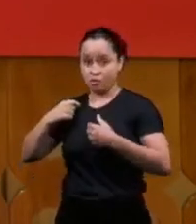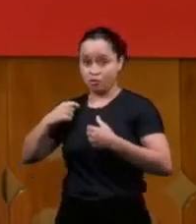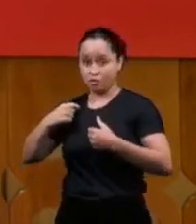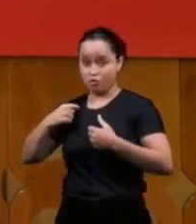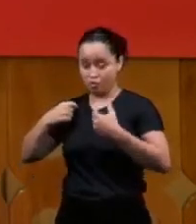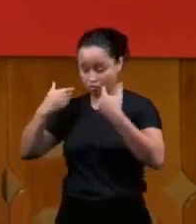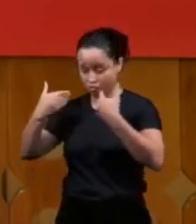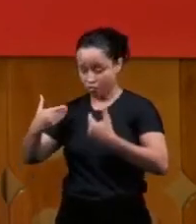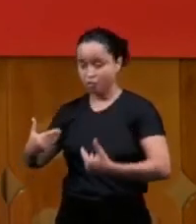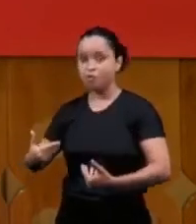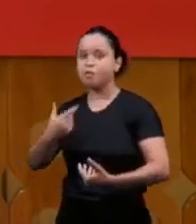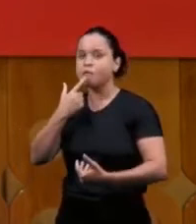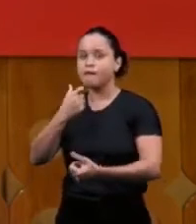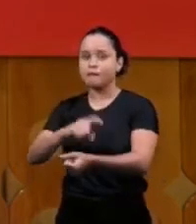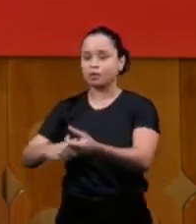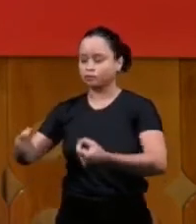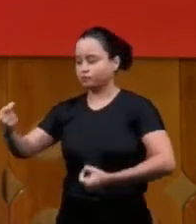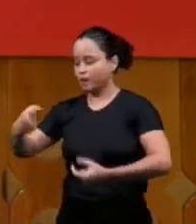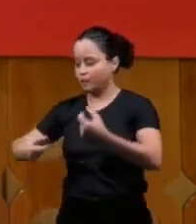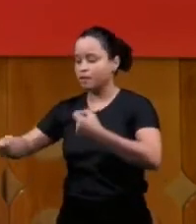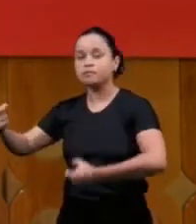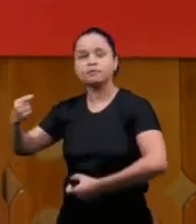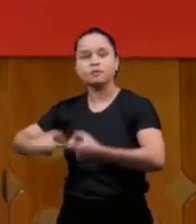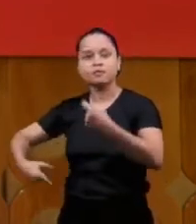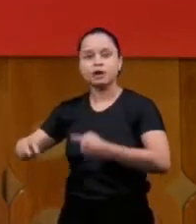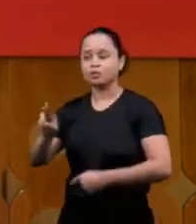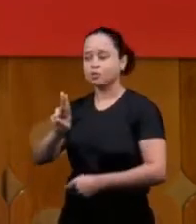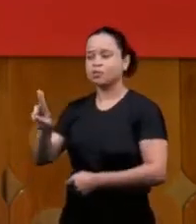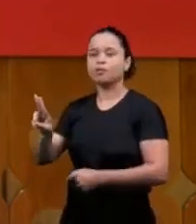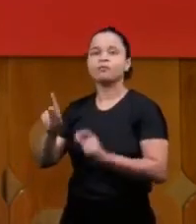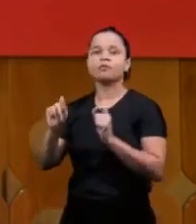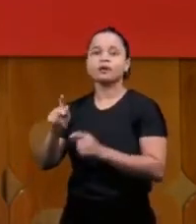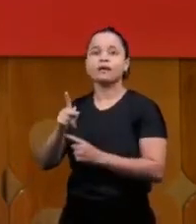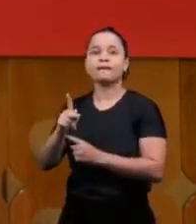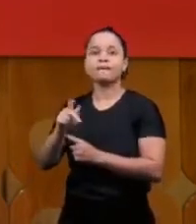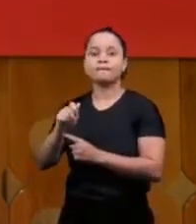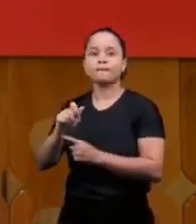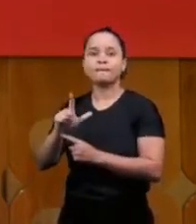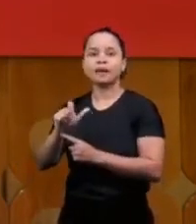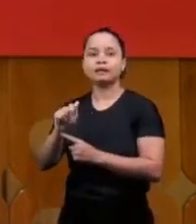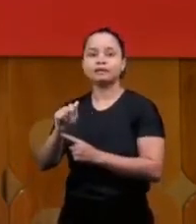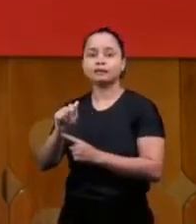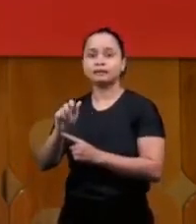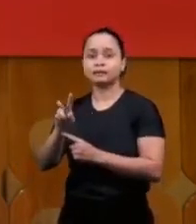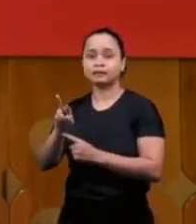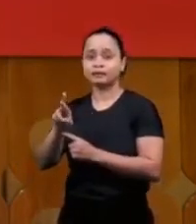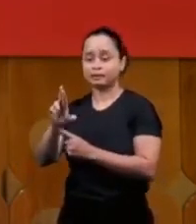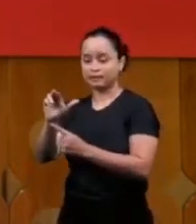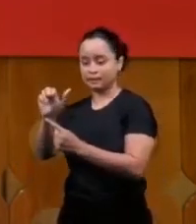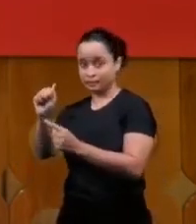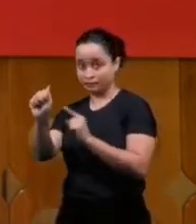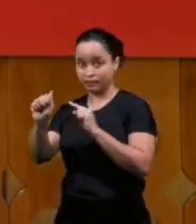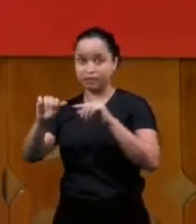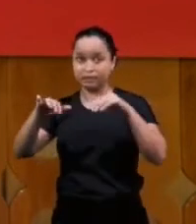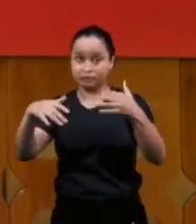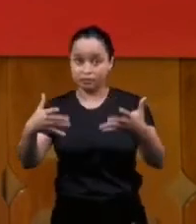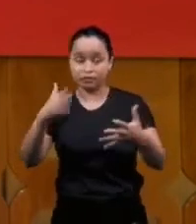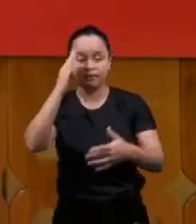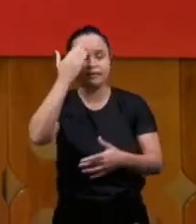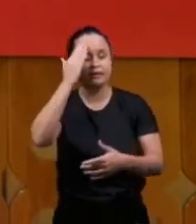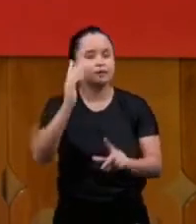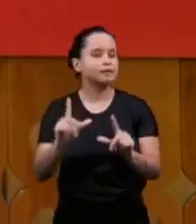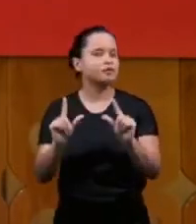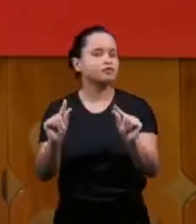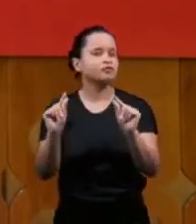dipped in blood and the name he was called the word of God and from there you can conclude that